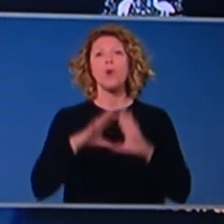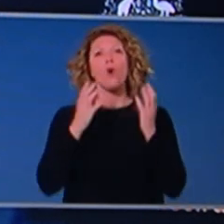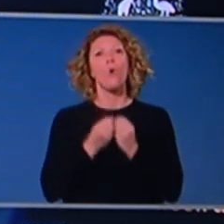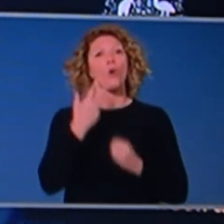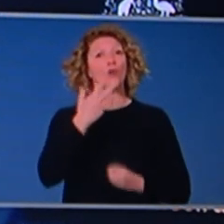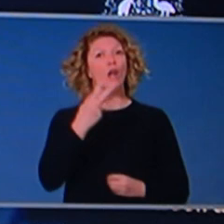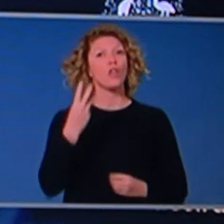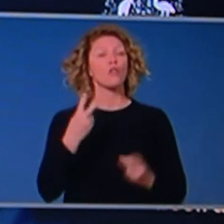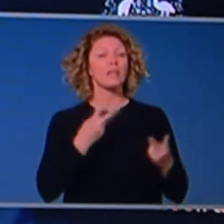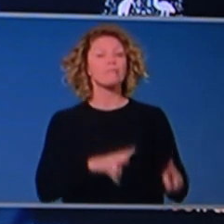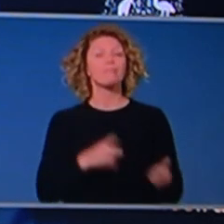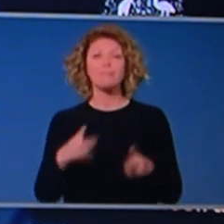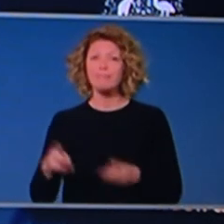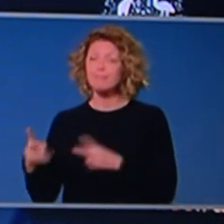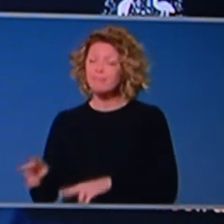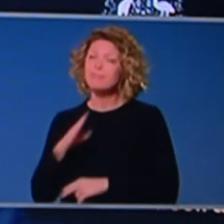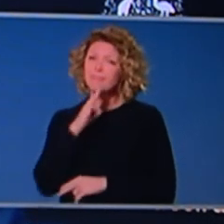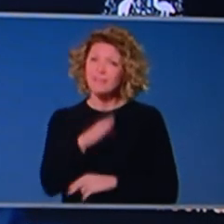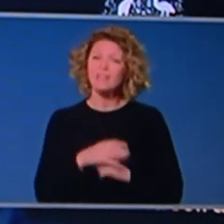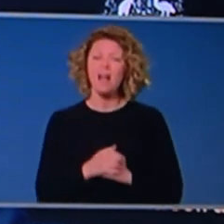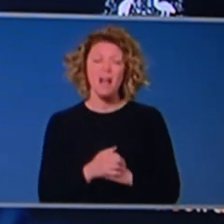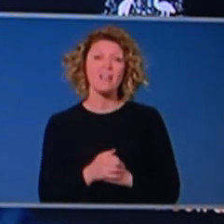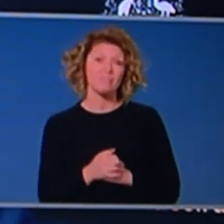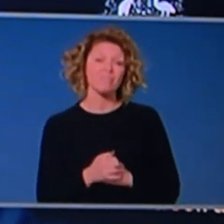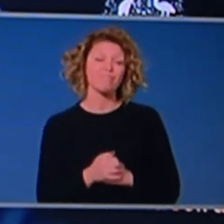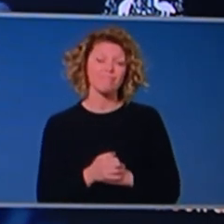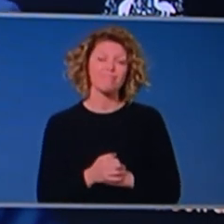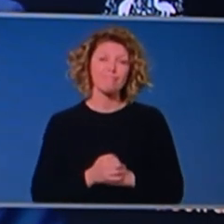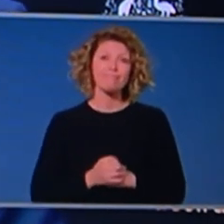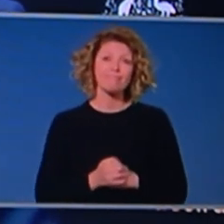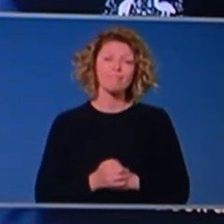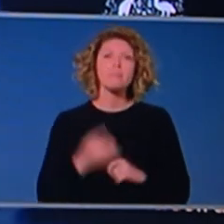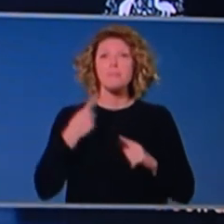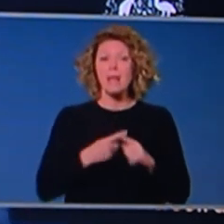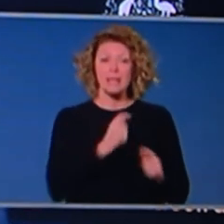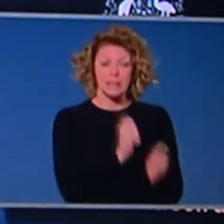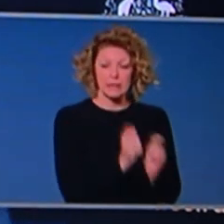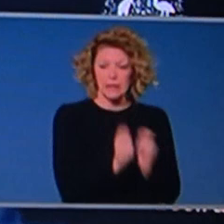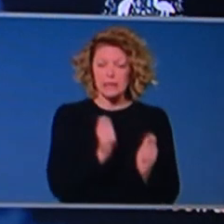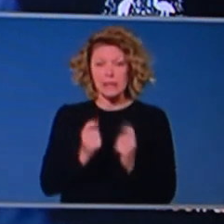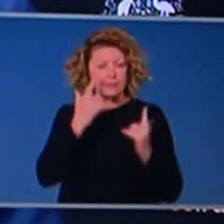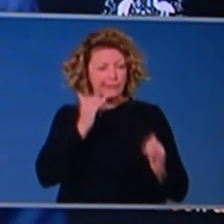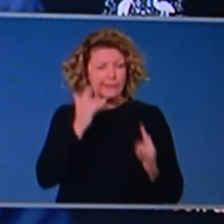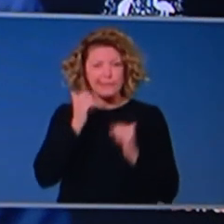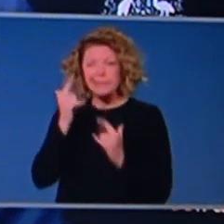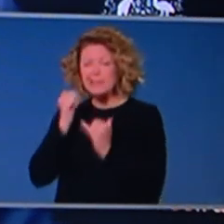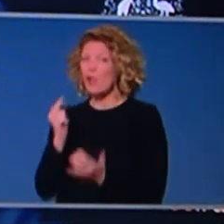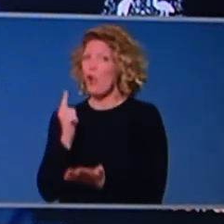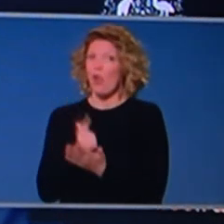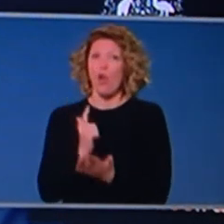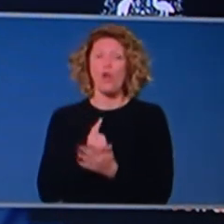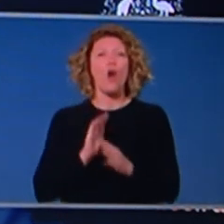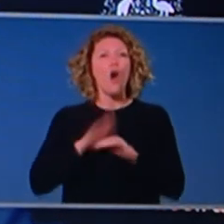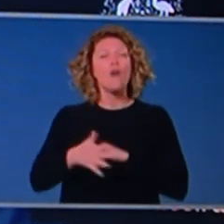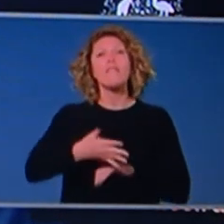and we mustn't forget those tragic deaths. And we're testing extensively with over